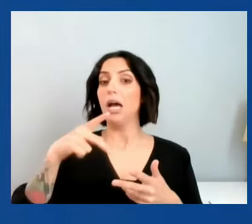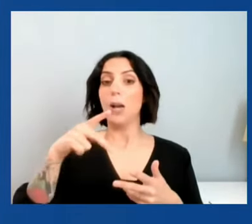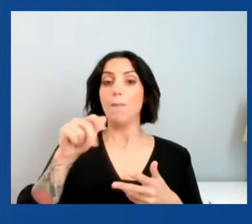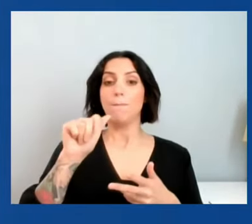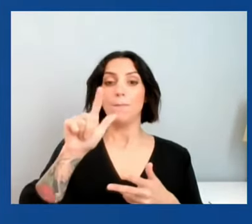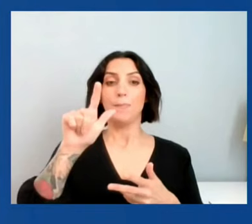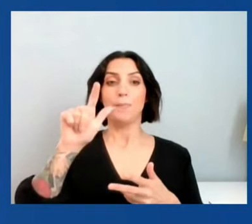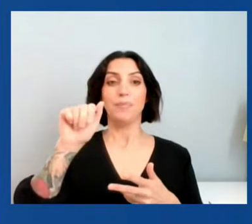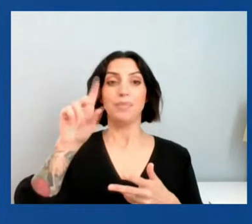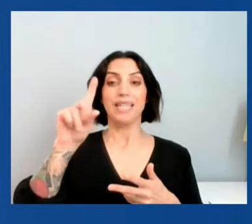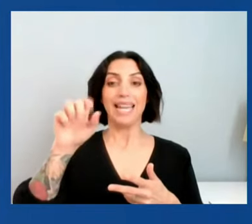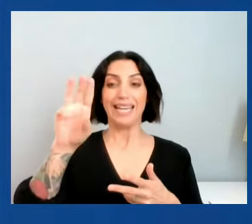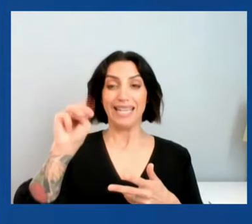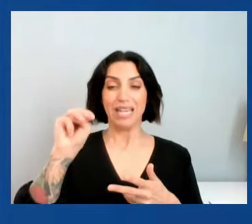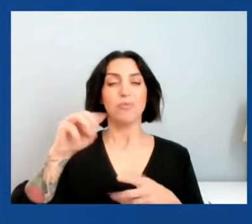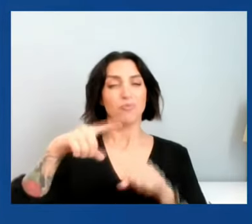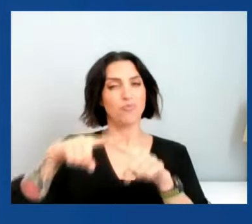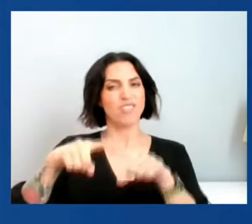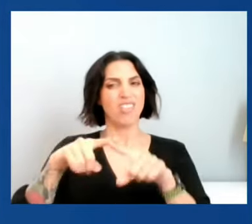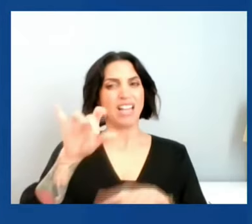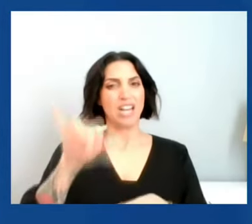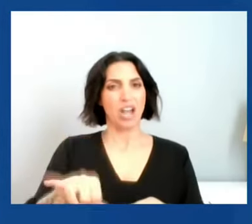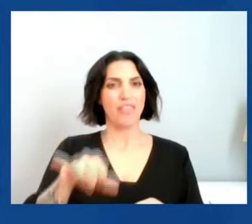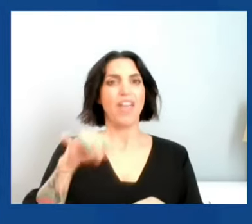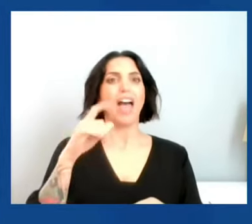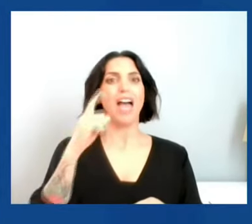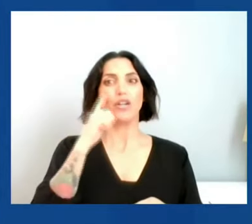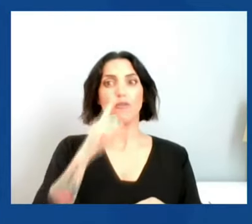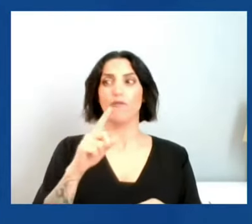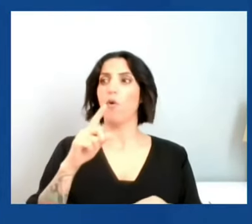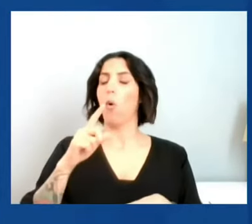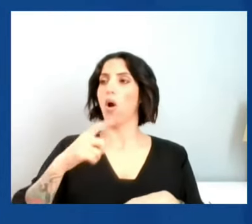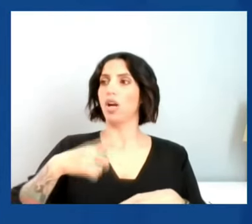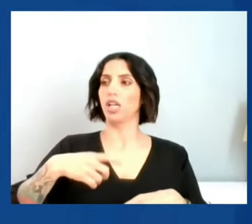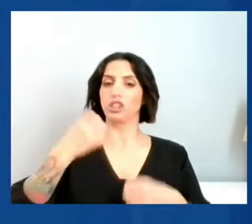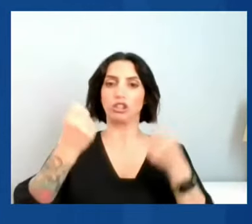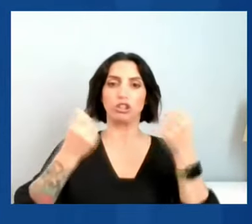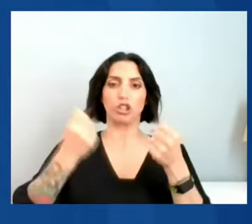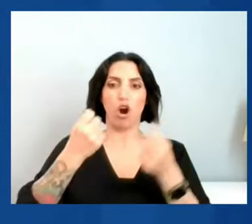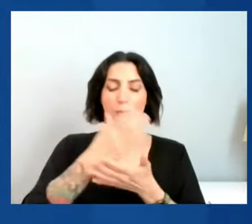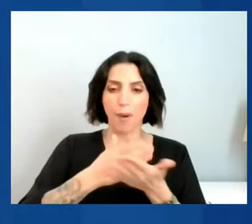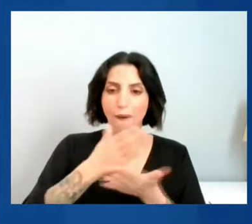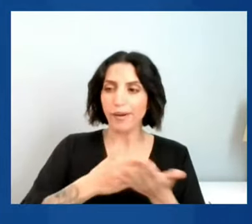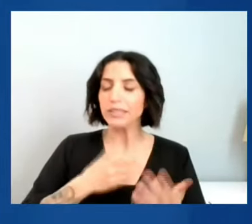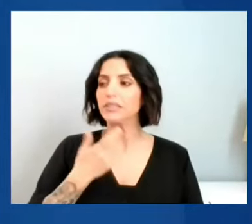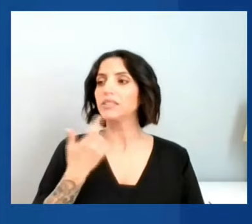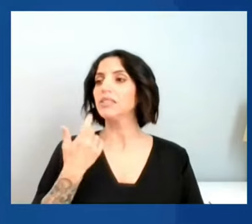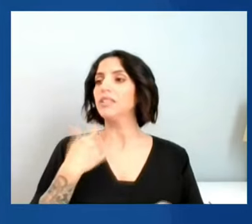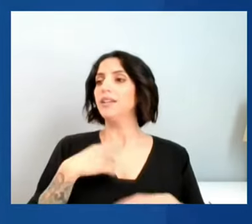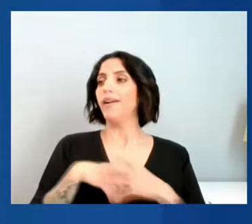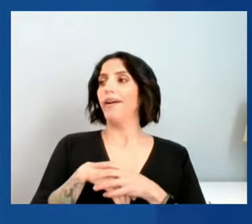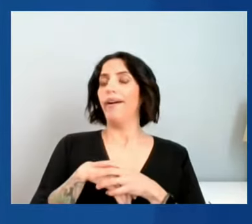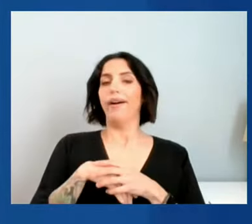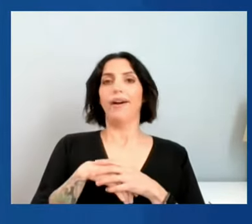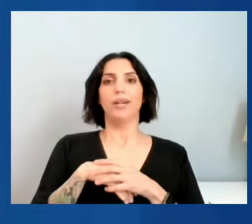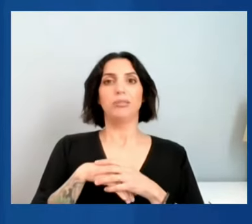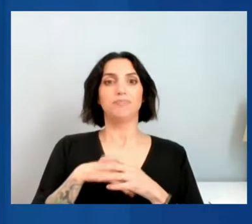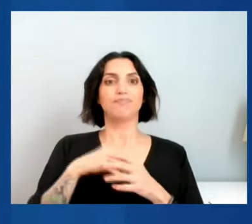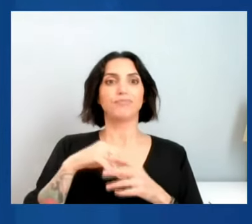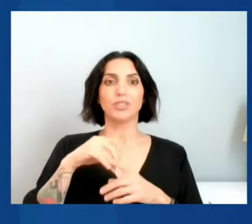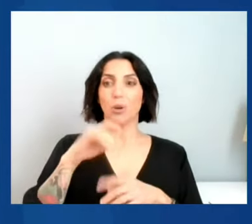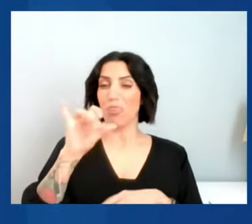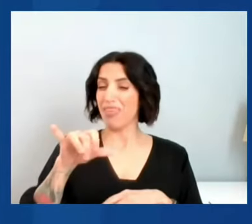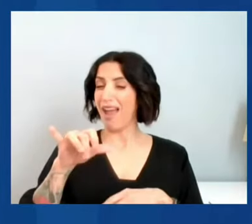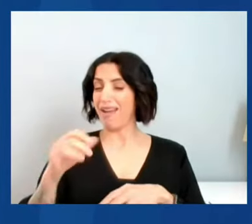goes into catalytic converters, can end up raising the prices of cars, a wide